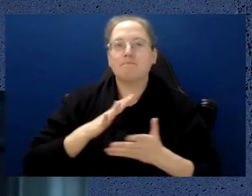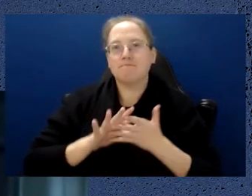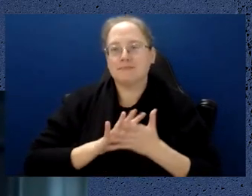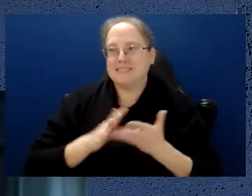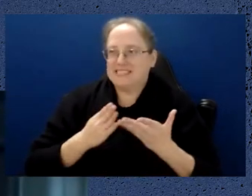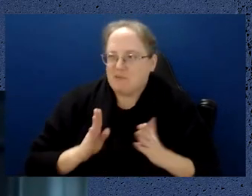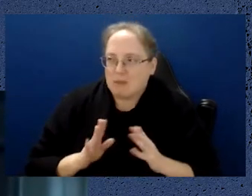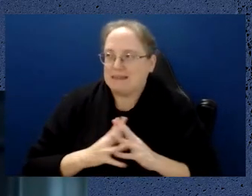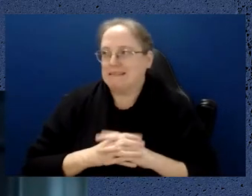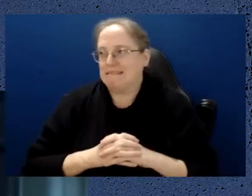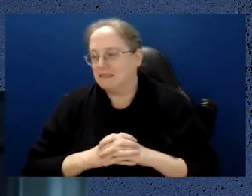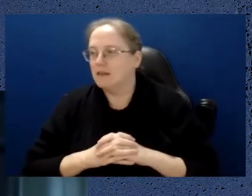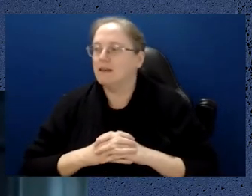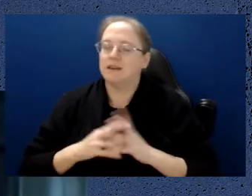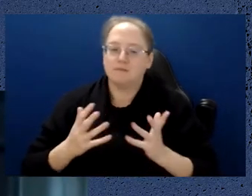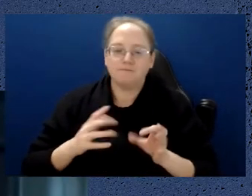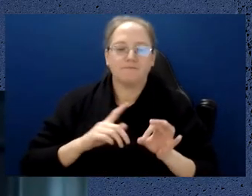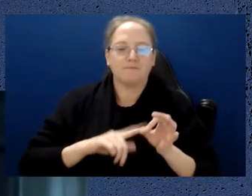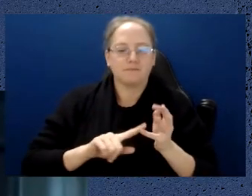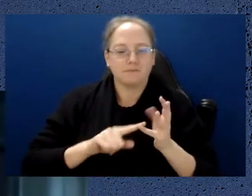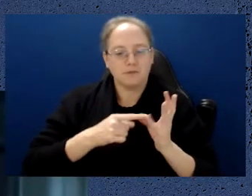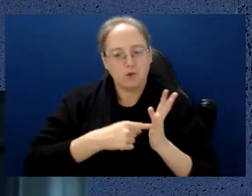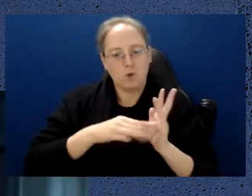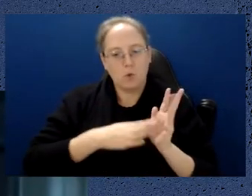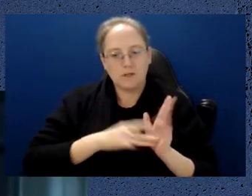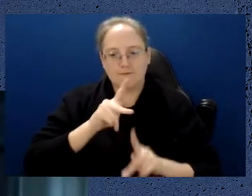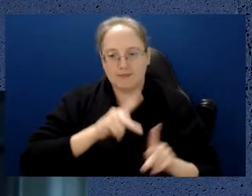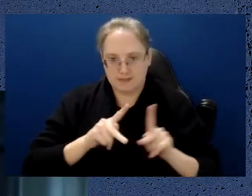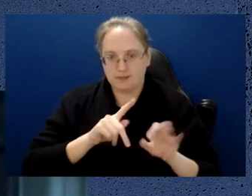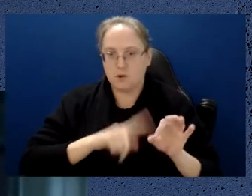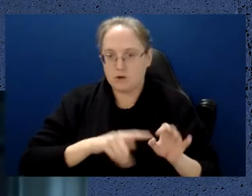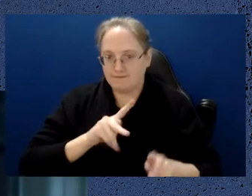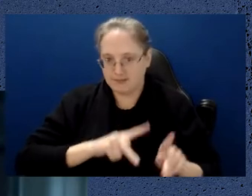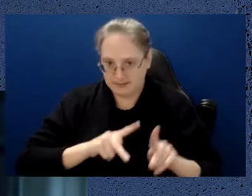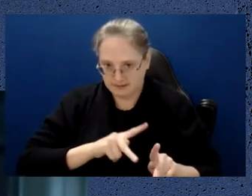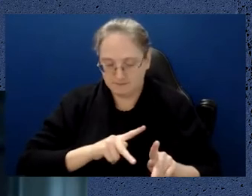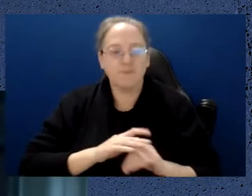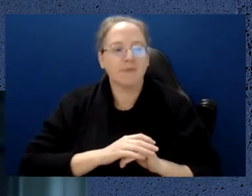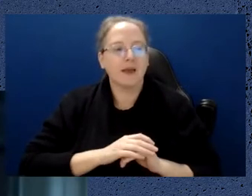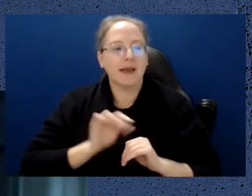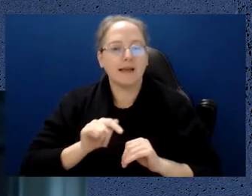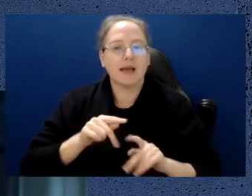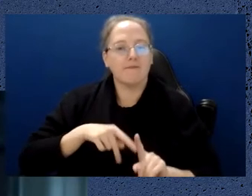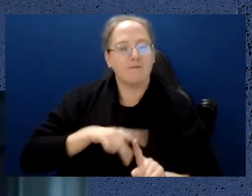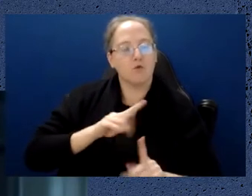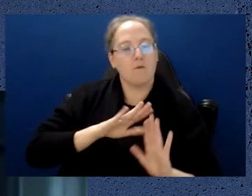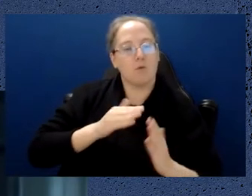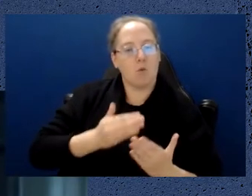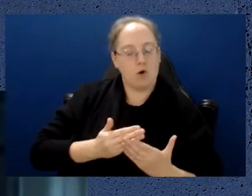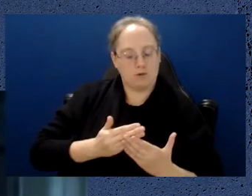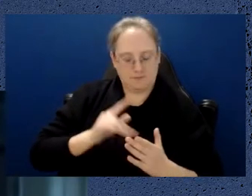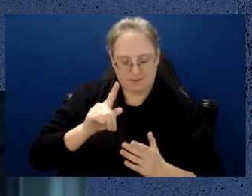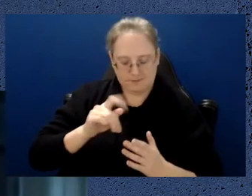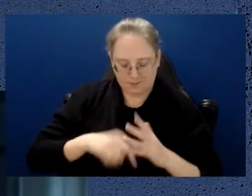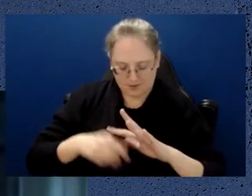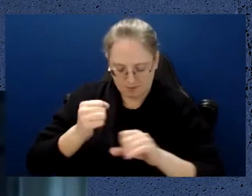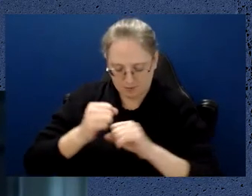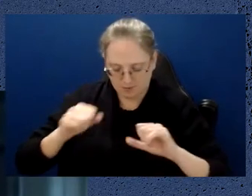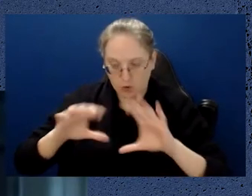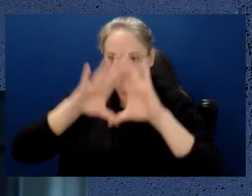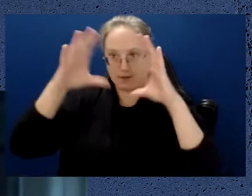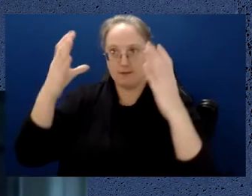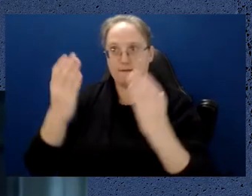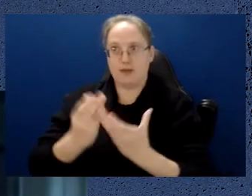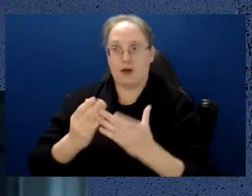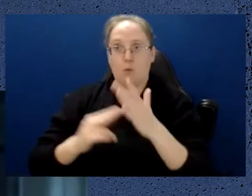physics is a statistical view of the world in which if you have, for example, a sphere with North